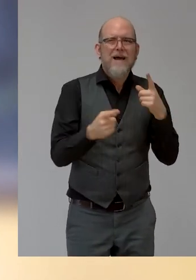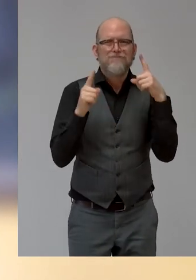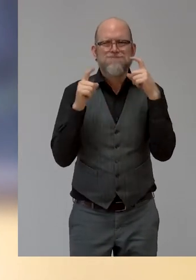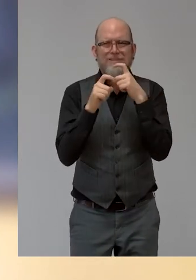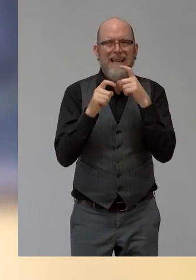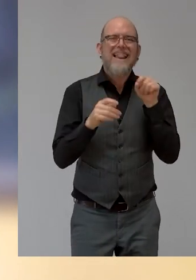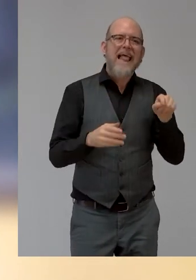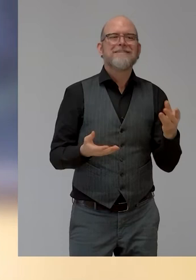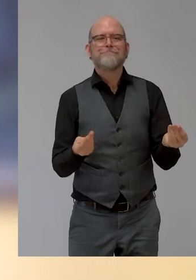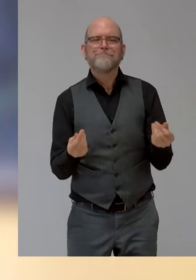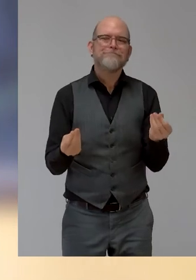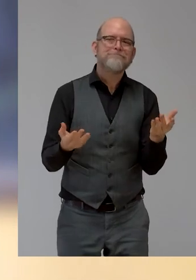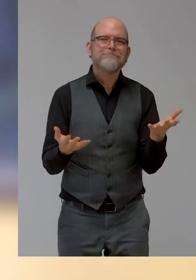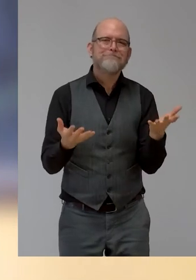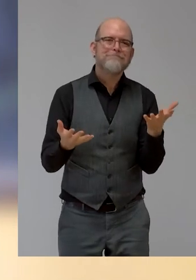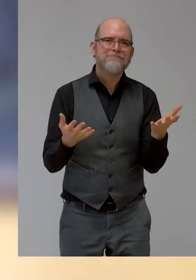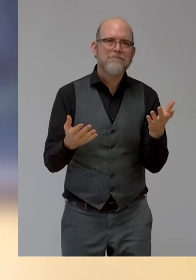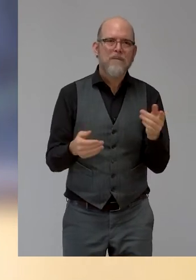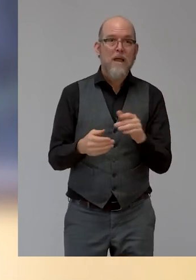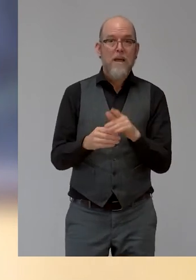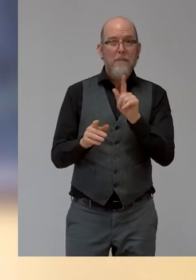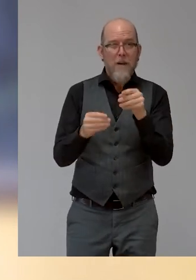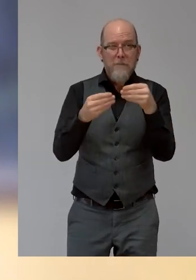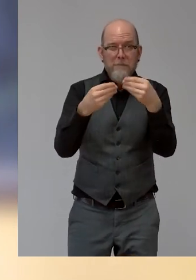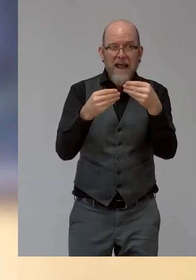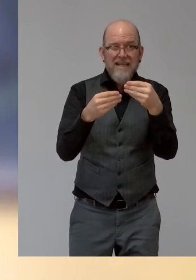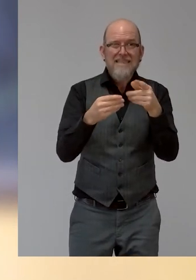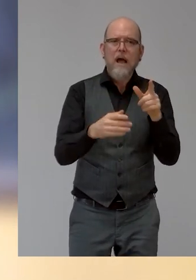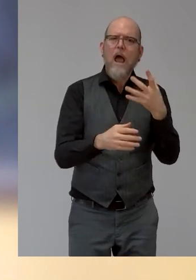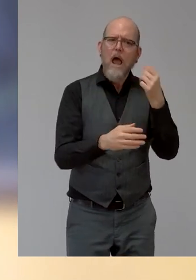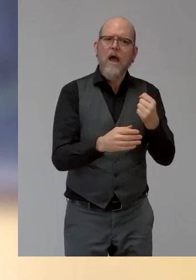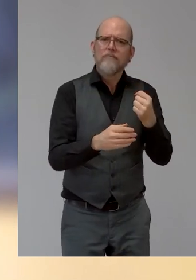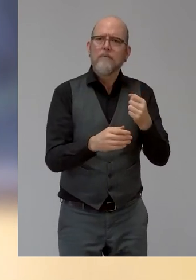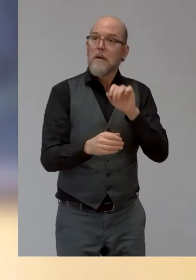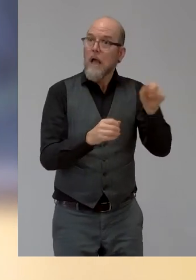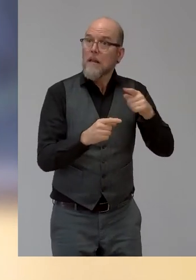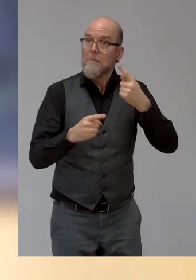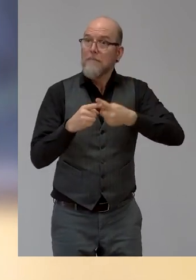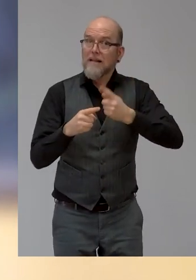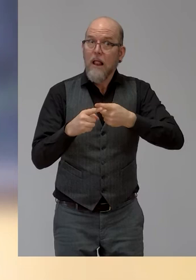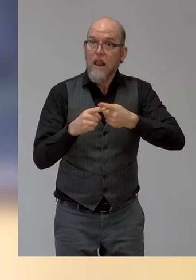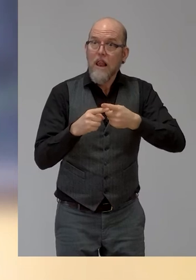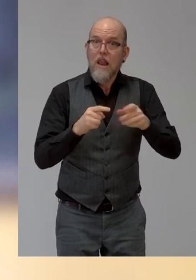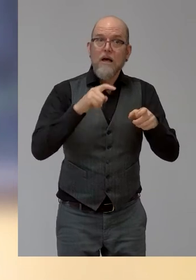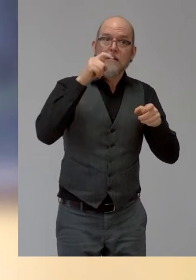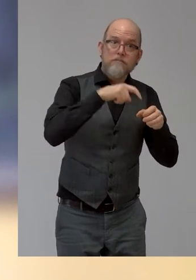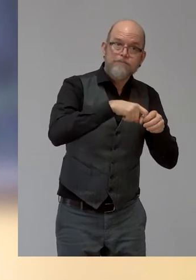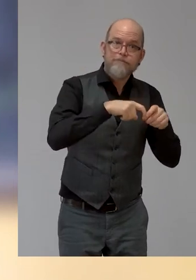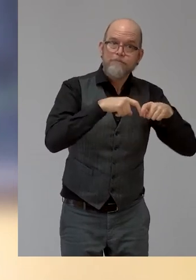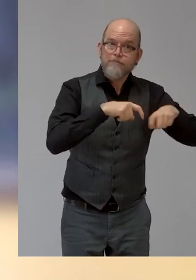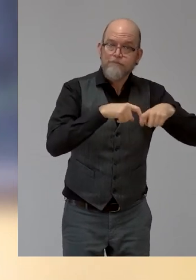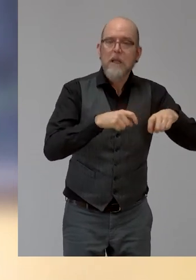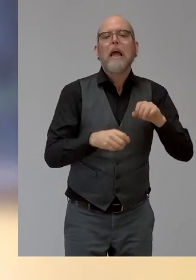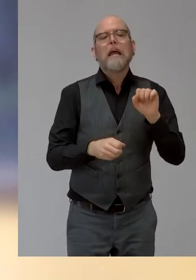printed. You can also use carbon fiber filaments for making sockets. But as soon as you do that, the cost element comes in.